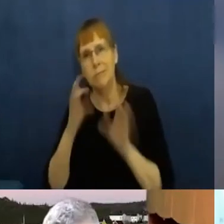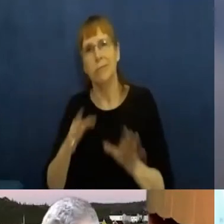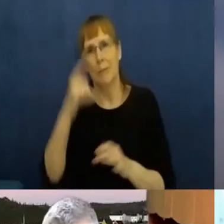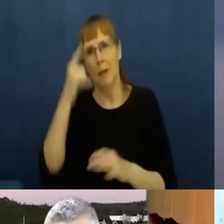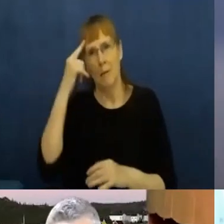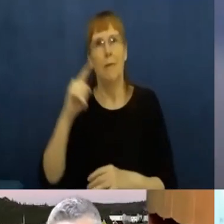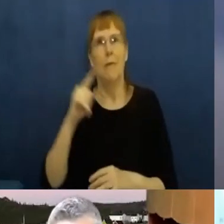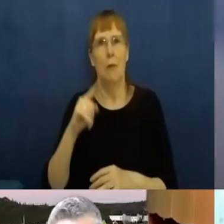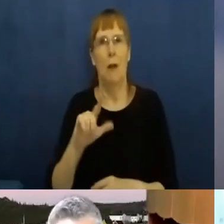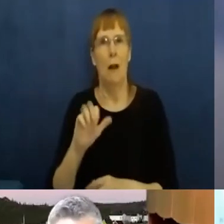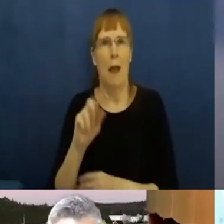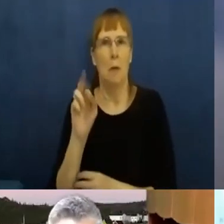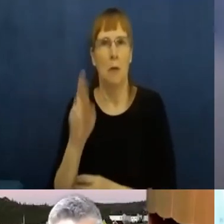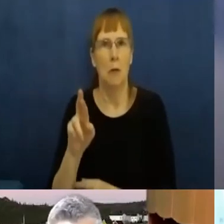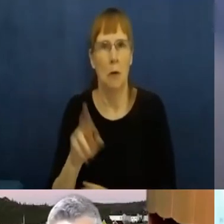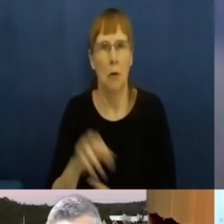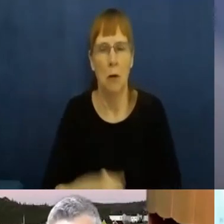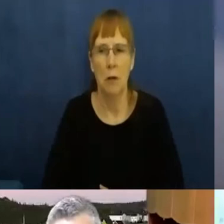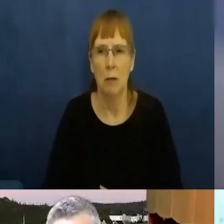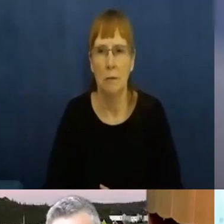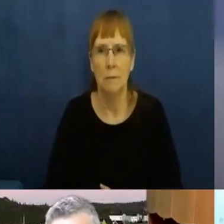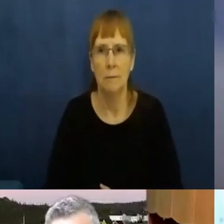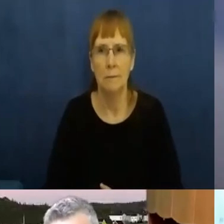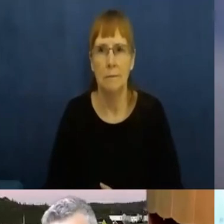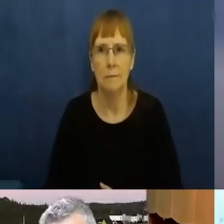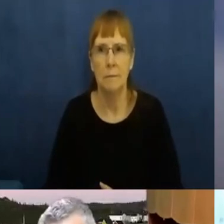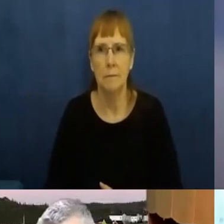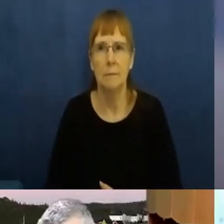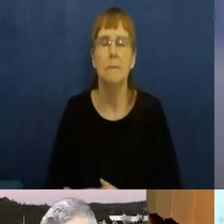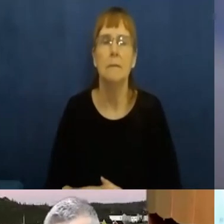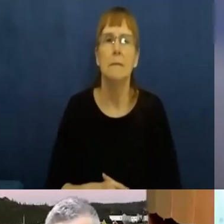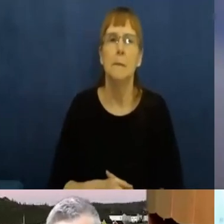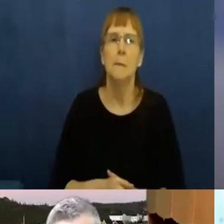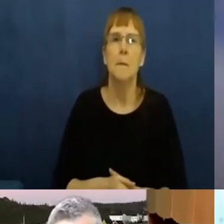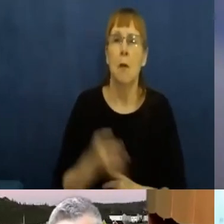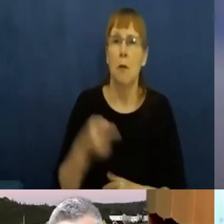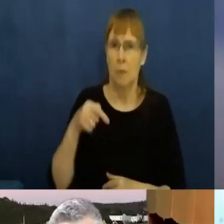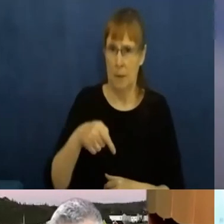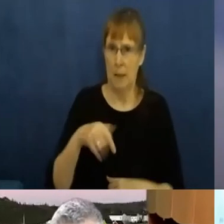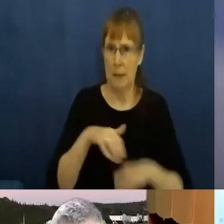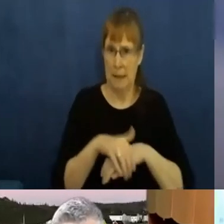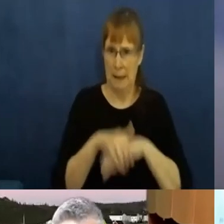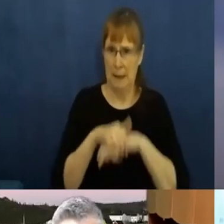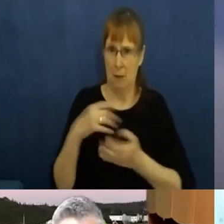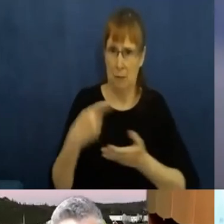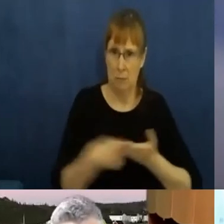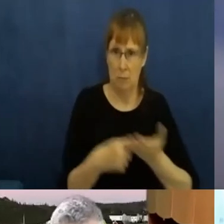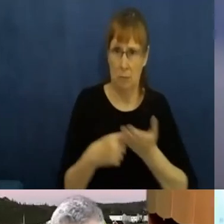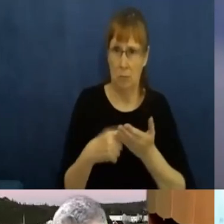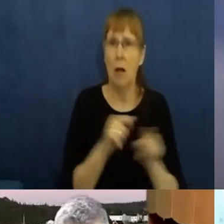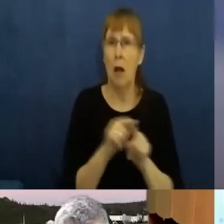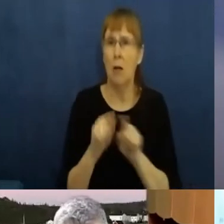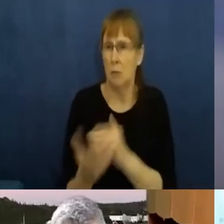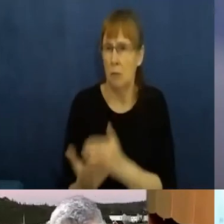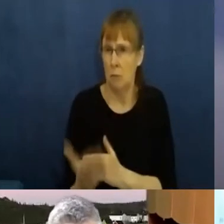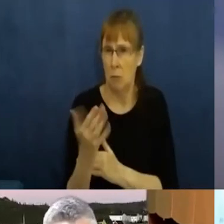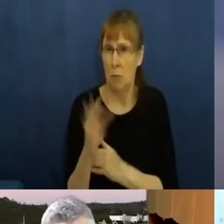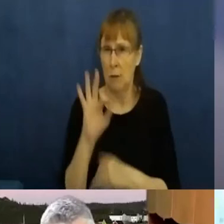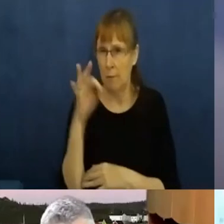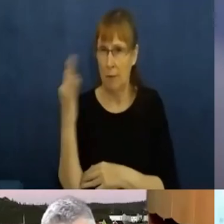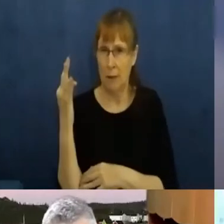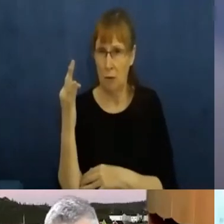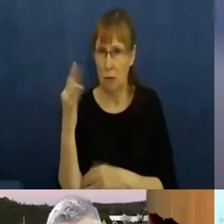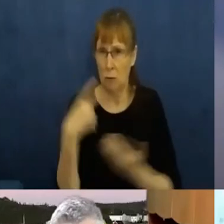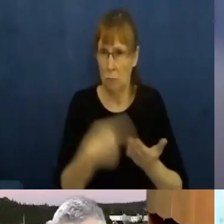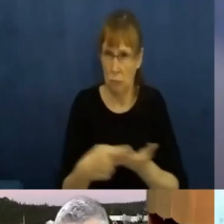a little bit with the French panel as well, it's important to highlight the diversity of experiences.